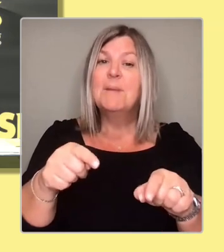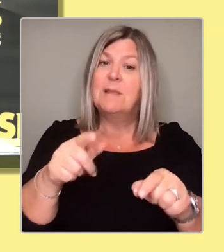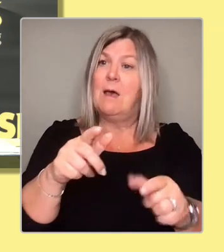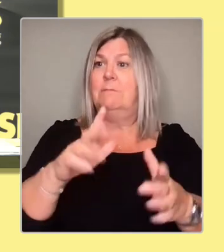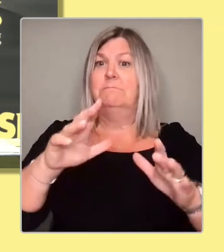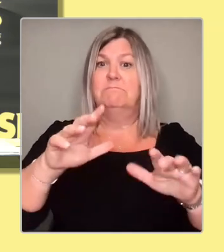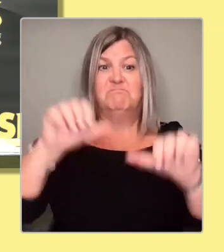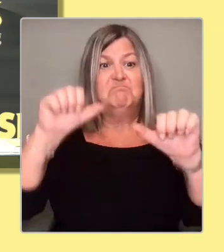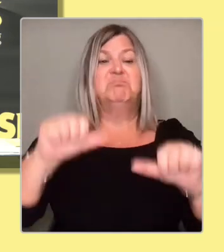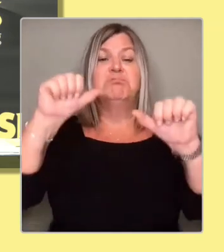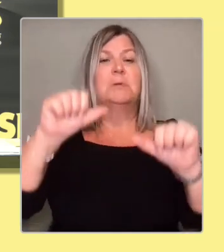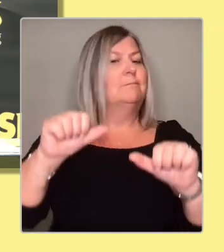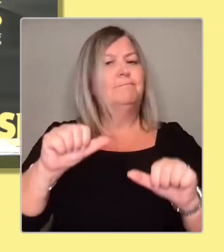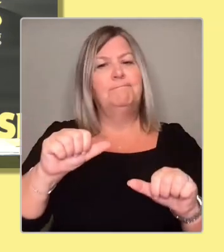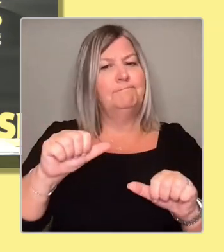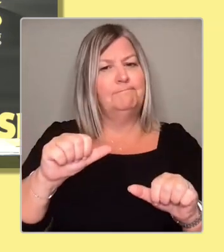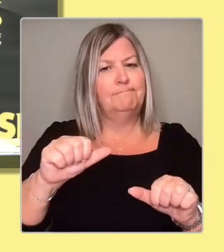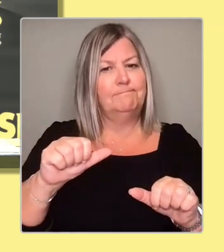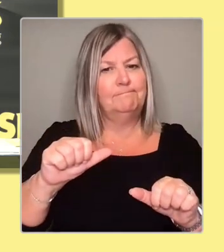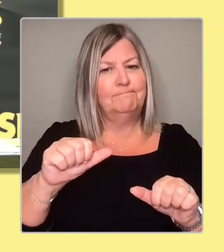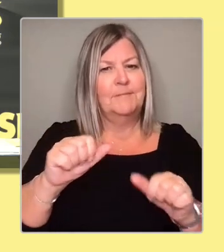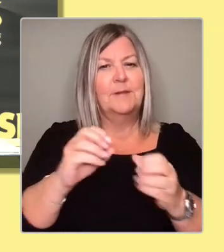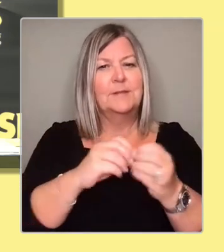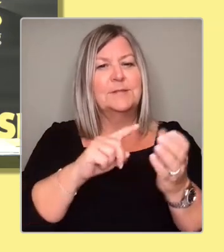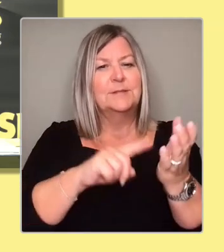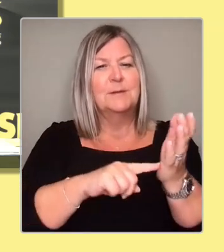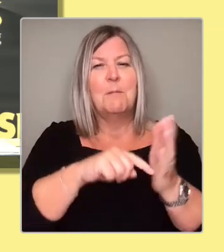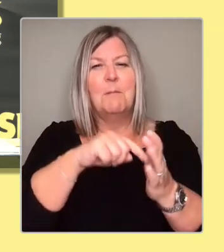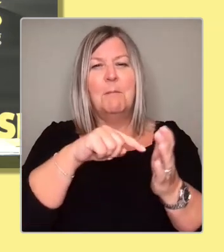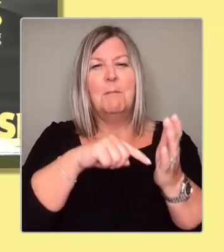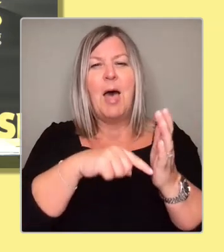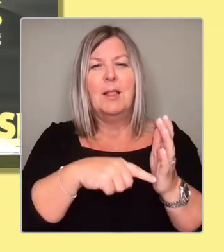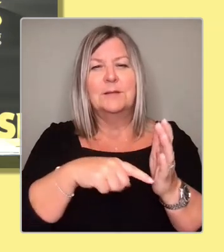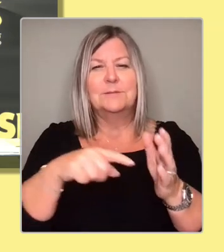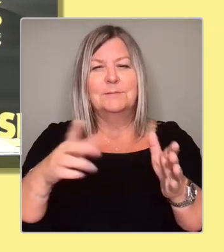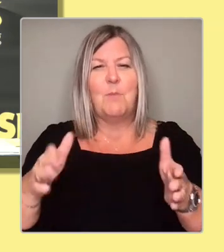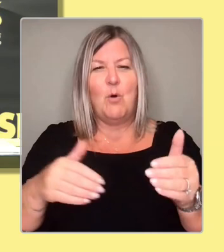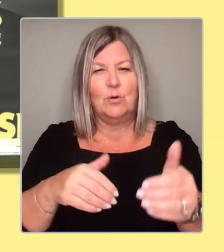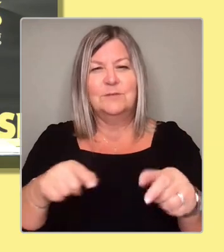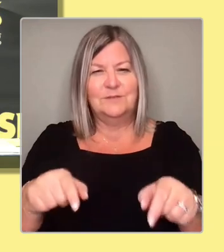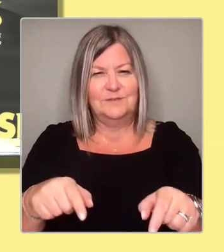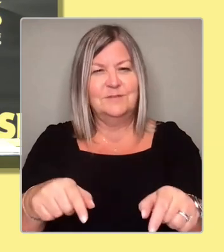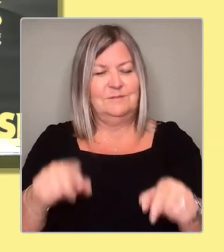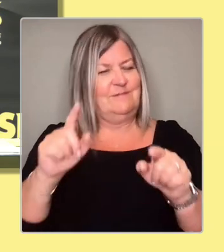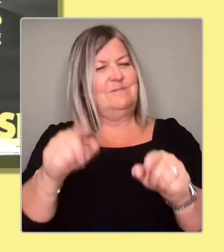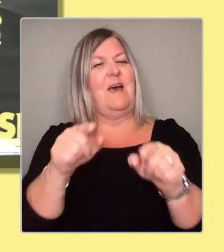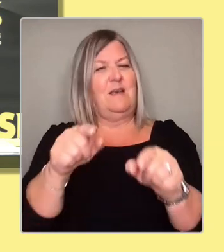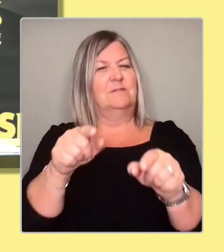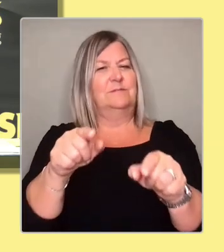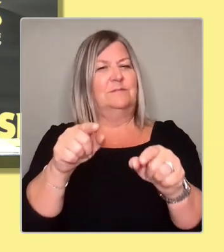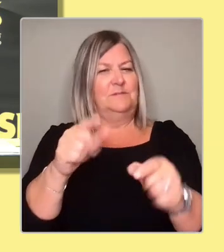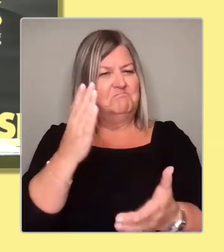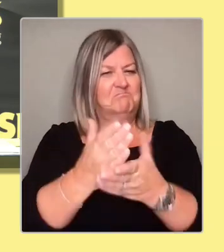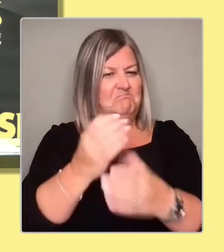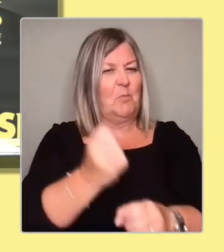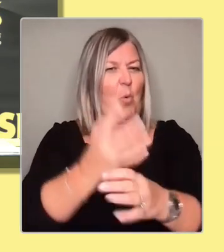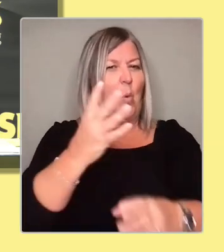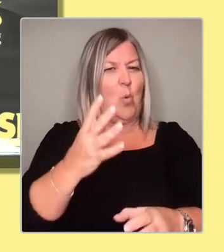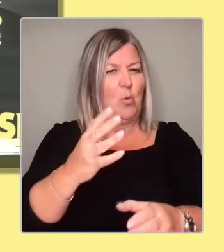it gives us the opportunity to use the only mechanism that we have in order to let Scotland express its democratic